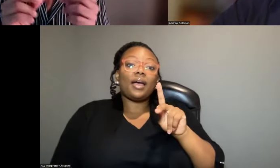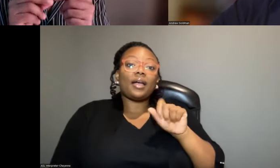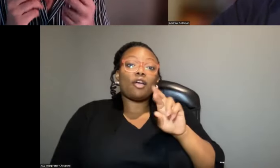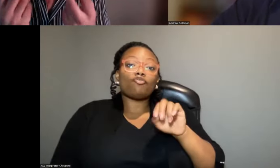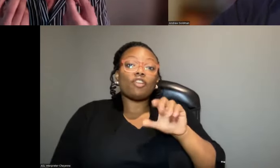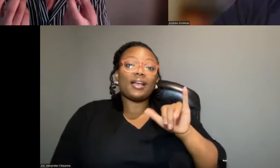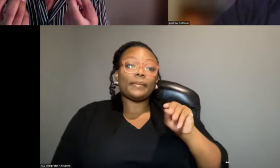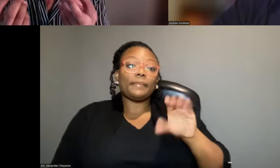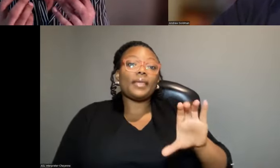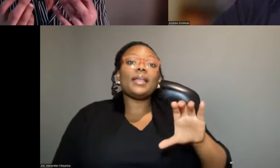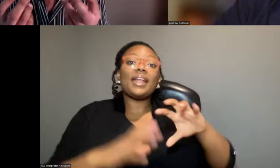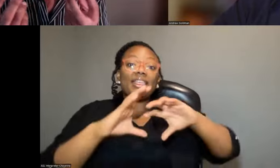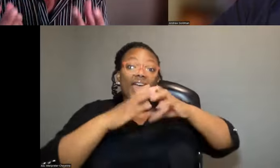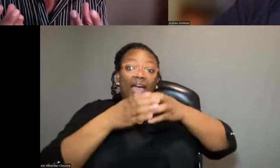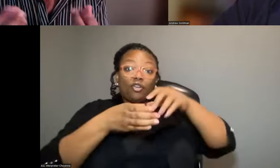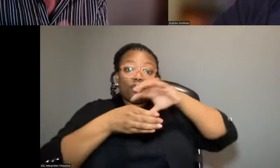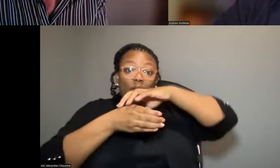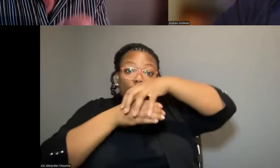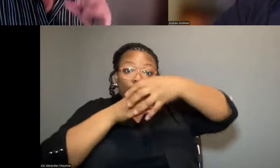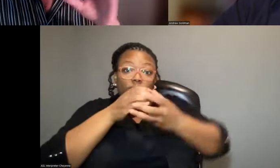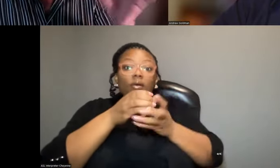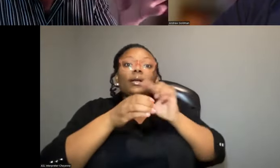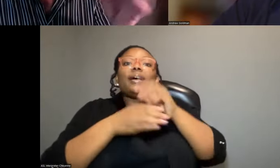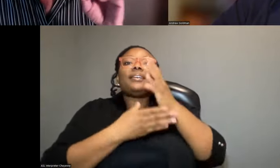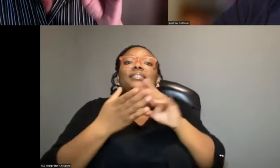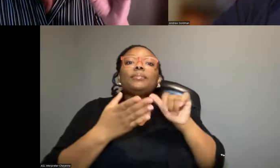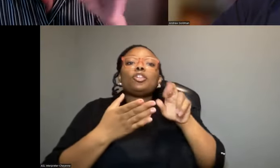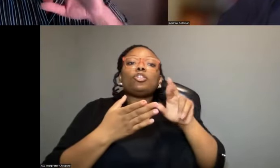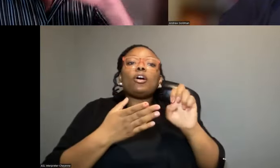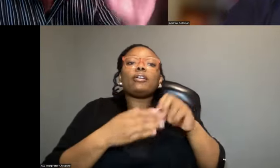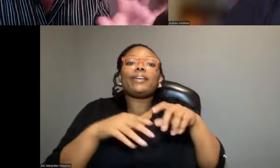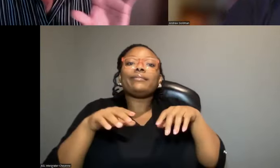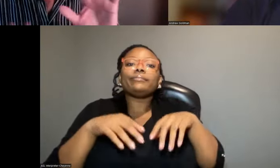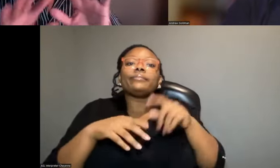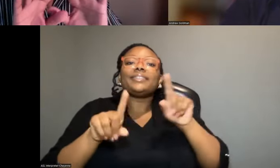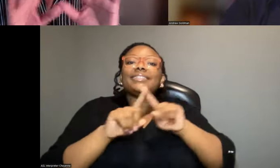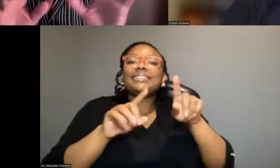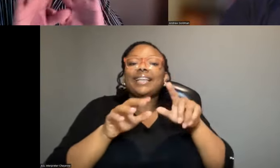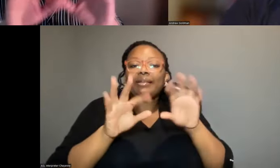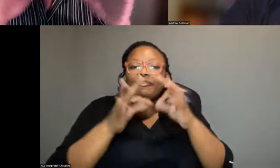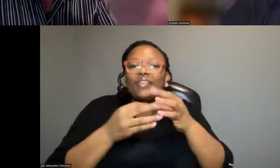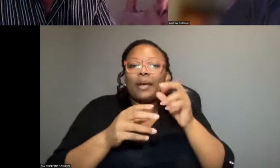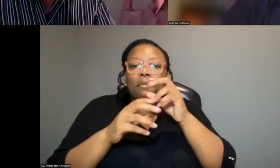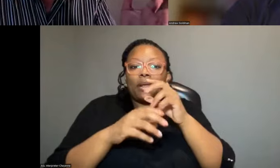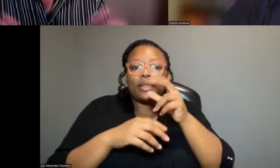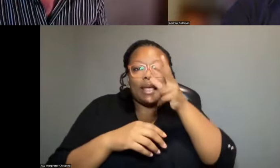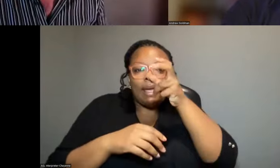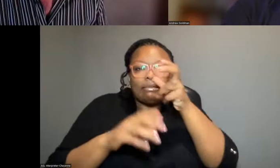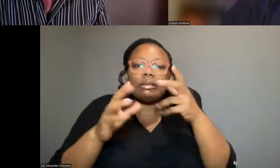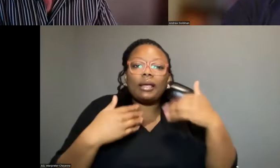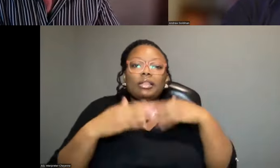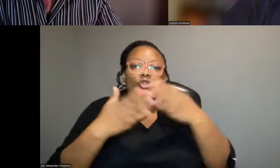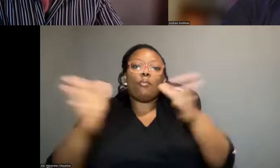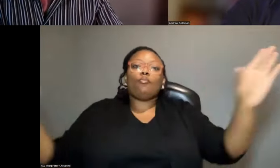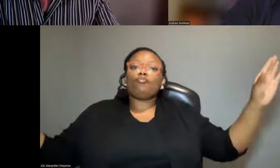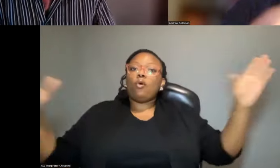casings of some of these larvae, of flying midges, the same family, the same kind of broad family as,